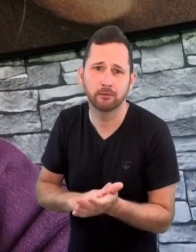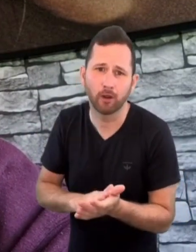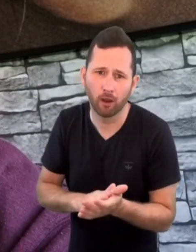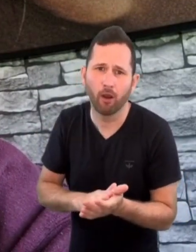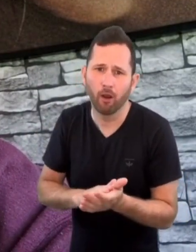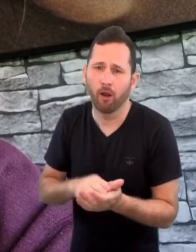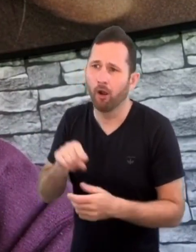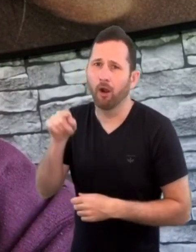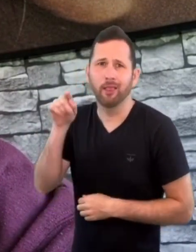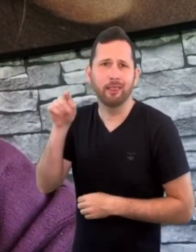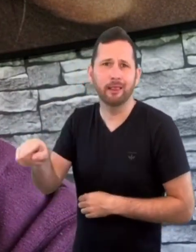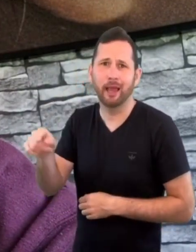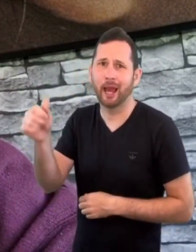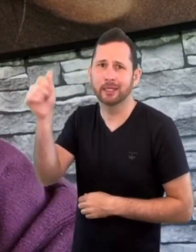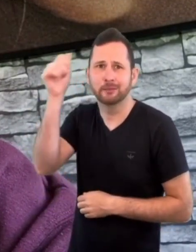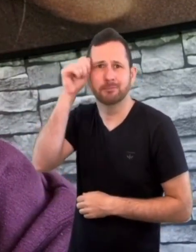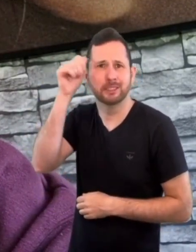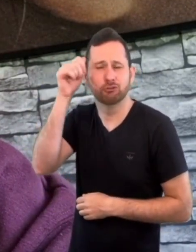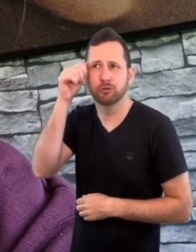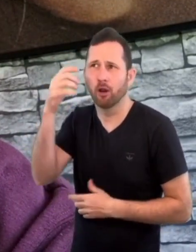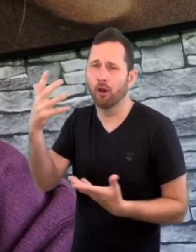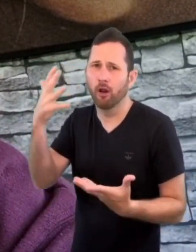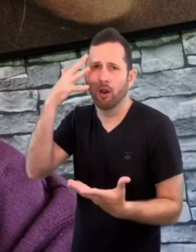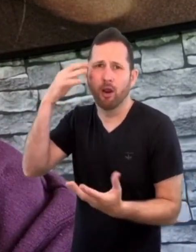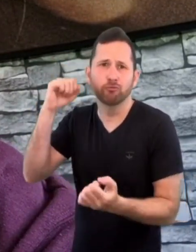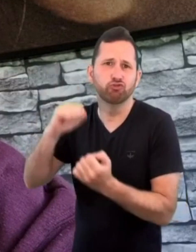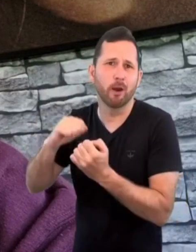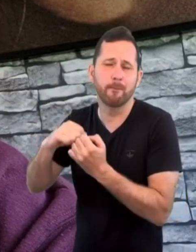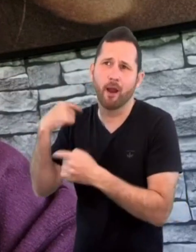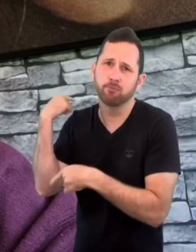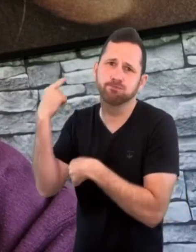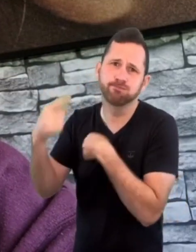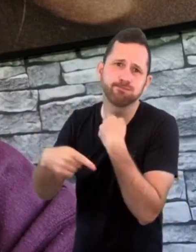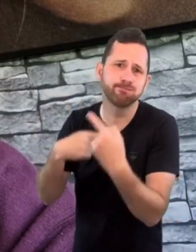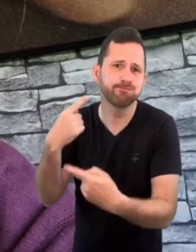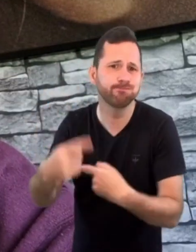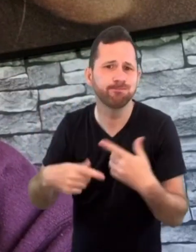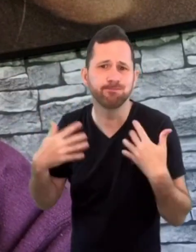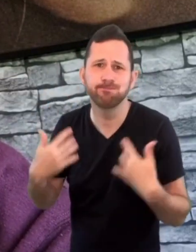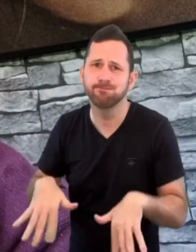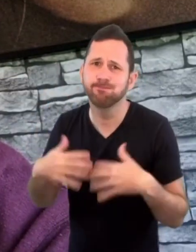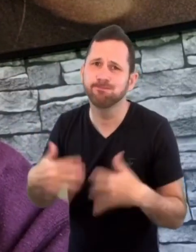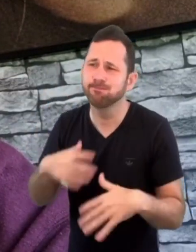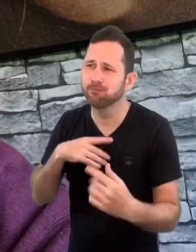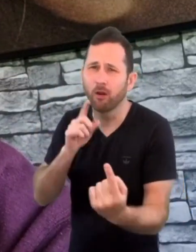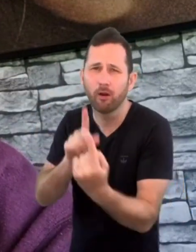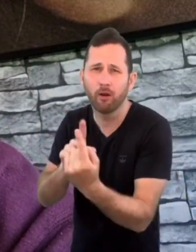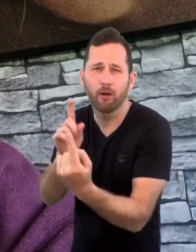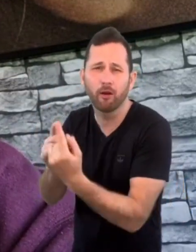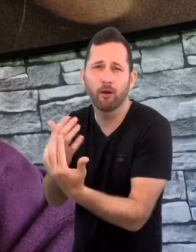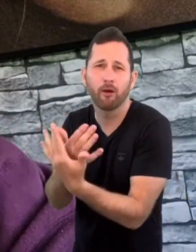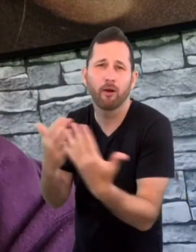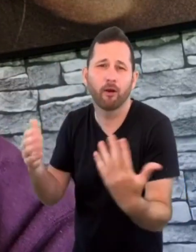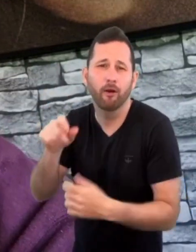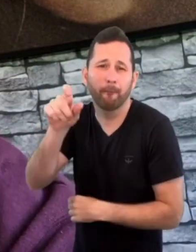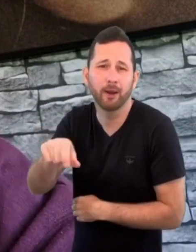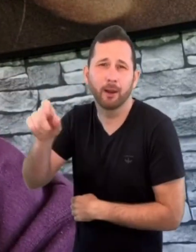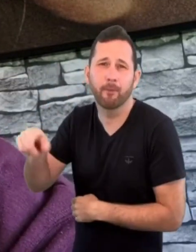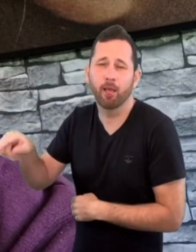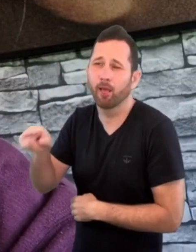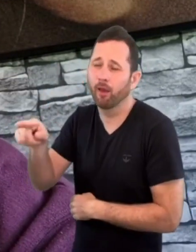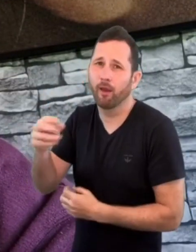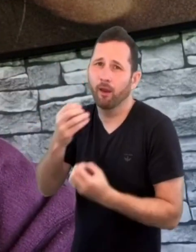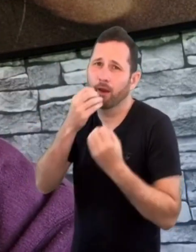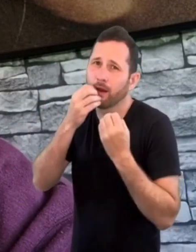And for me, that's an experience I'll always remember, like the people I met, the memories were made, just life experiences